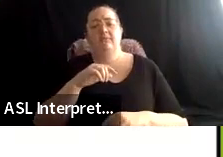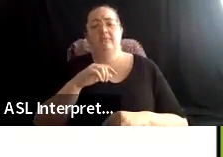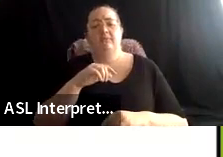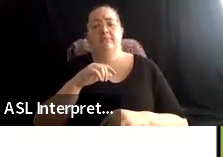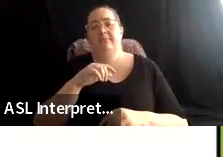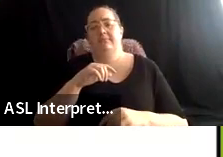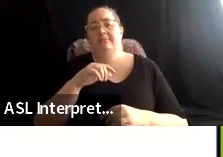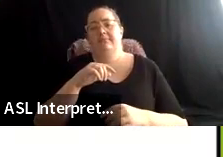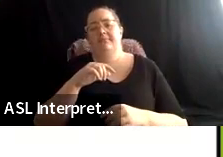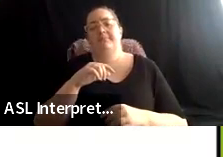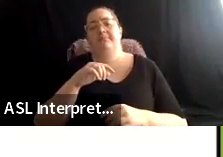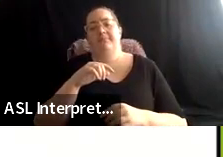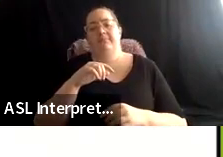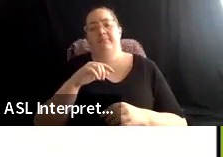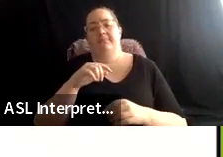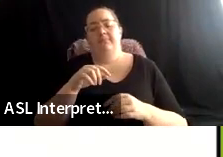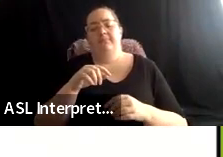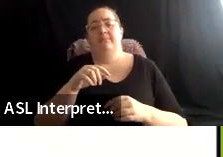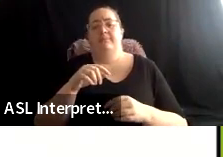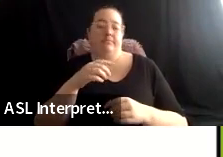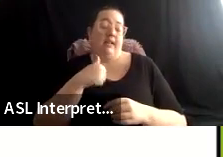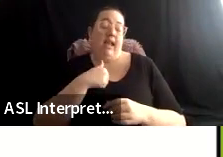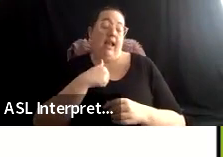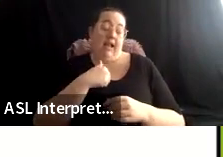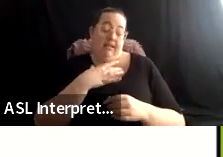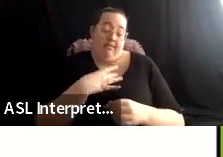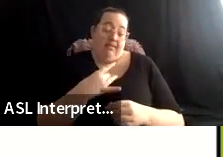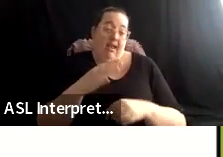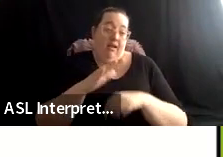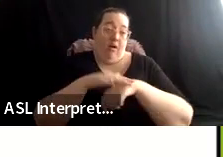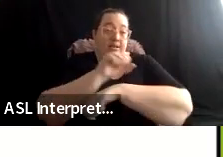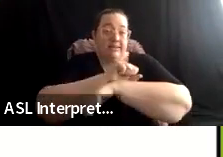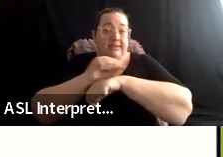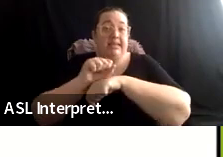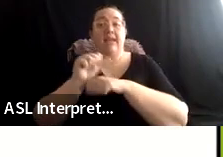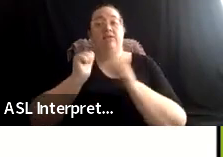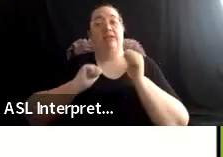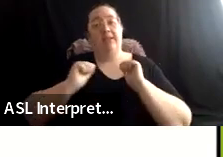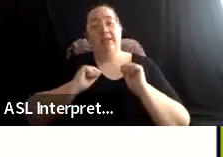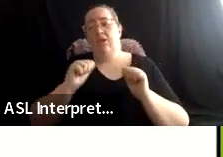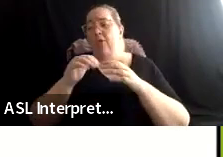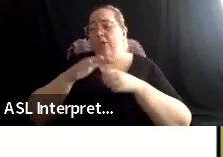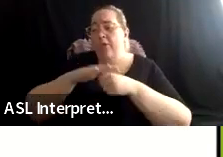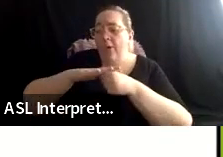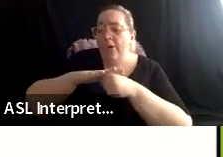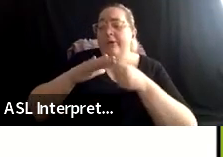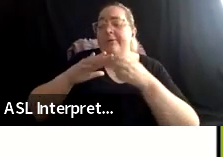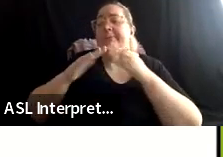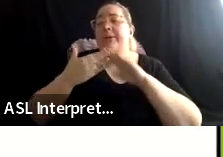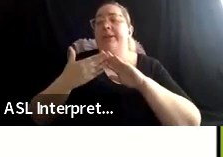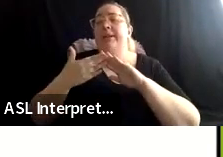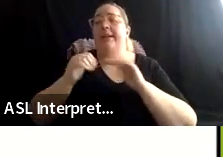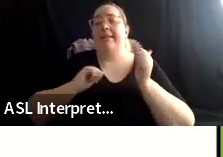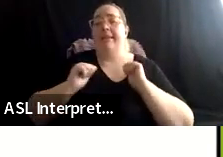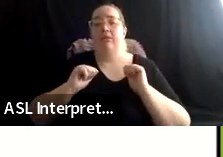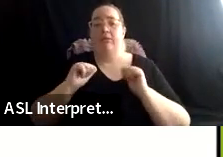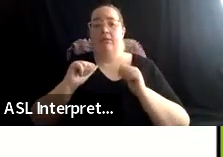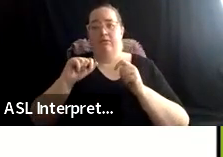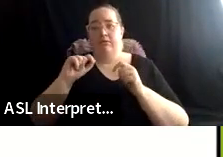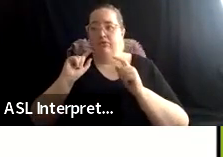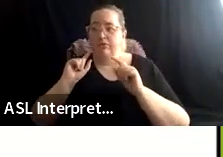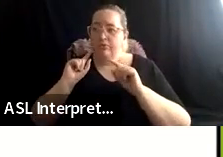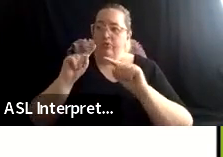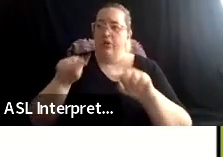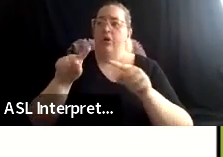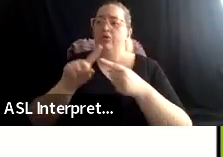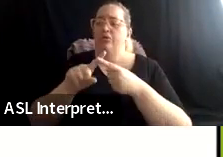you know, I, I like to make theater too. I, I like to be on stage in our local community theater. And, and when you're there to organize all of